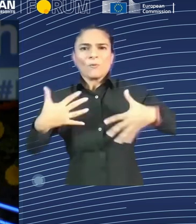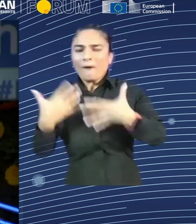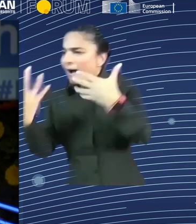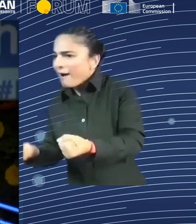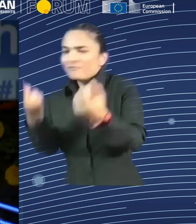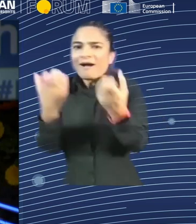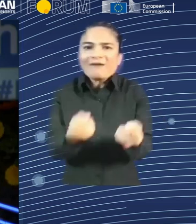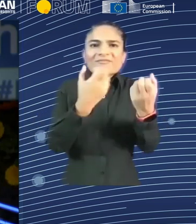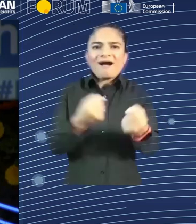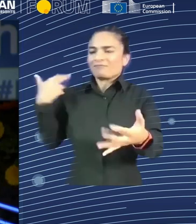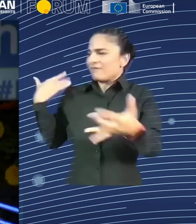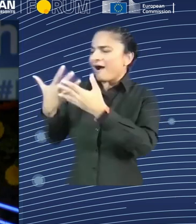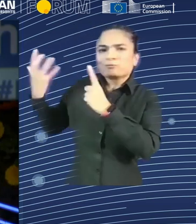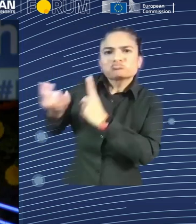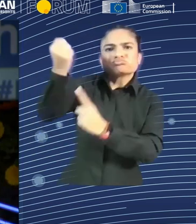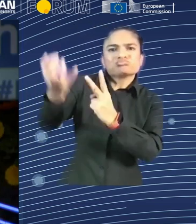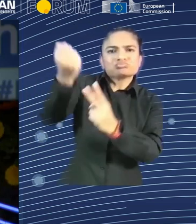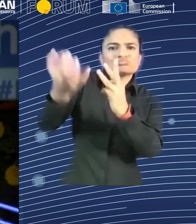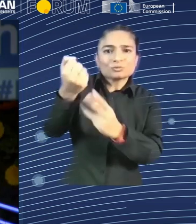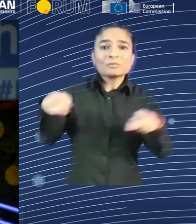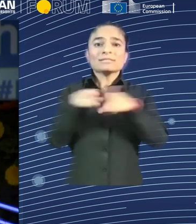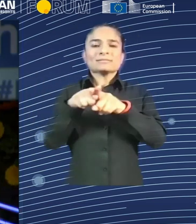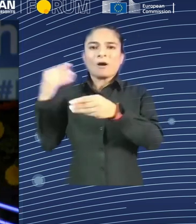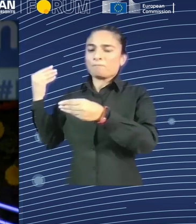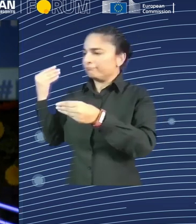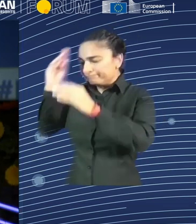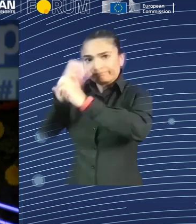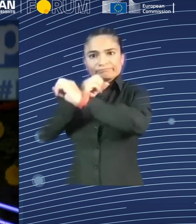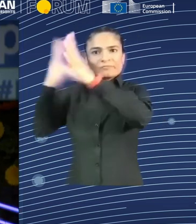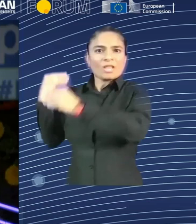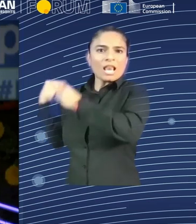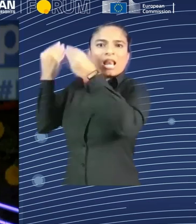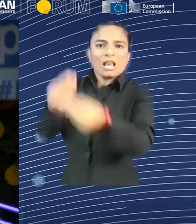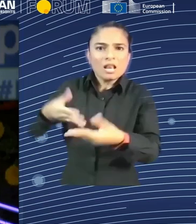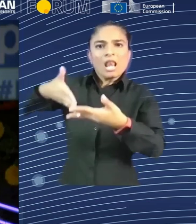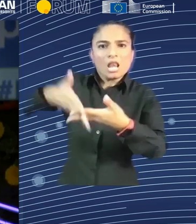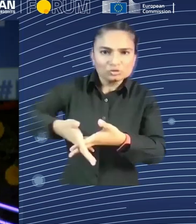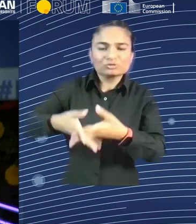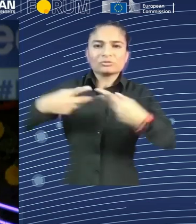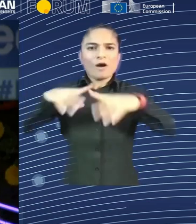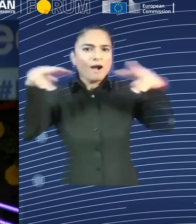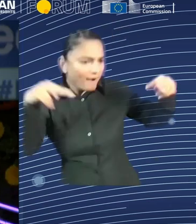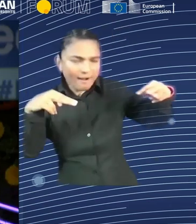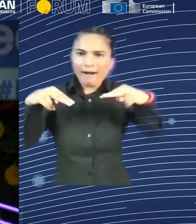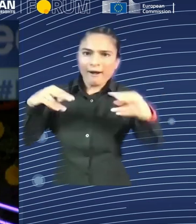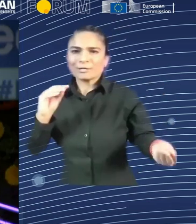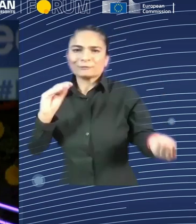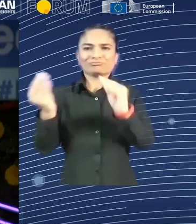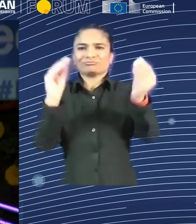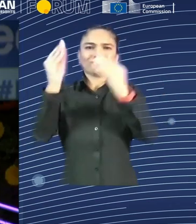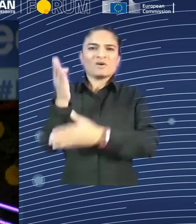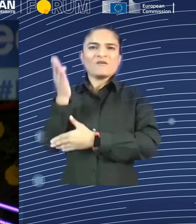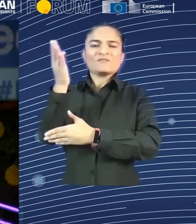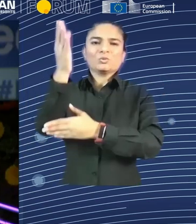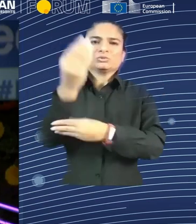that would actually shape better future. Indeed, this legislature that I was just saying that it was good, it was